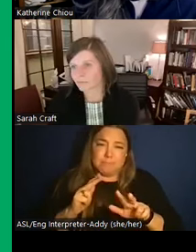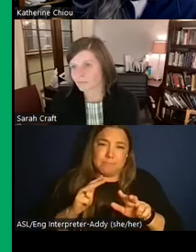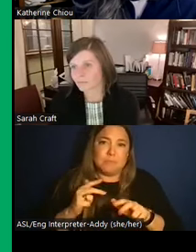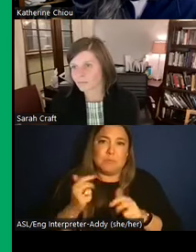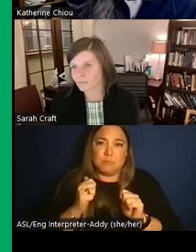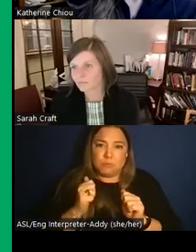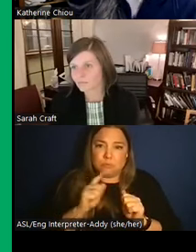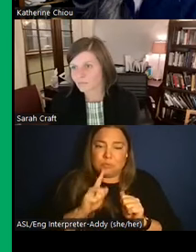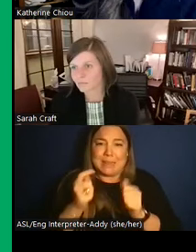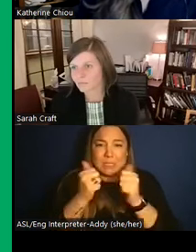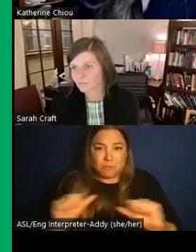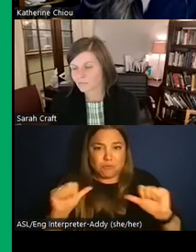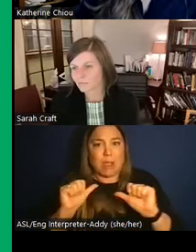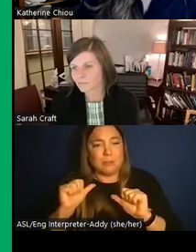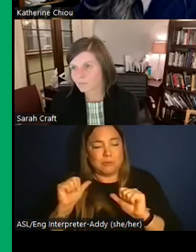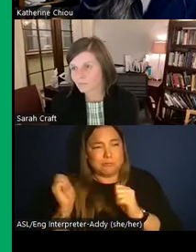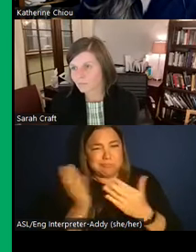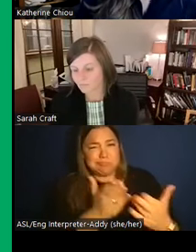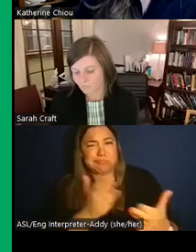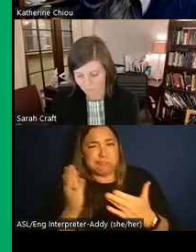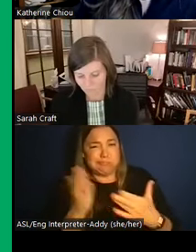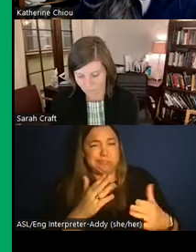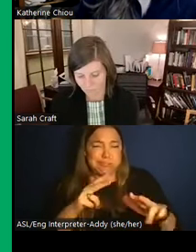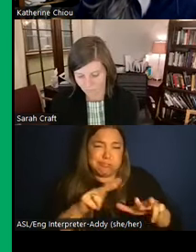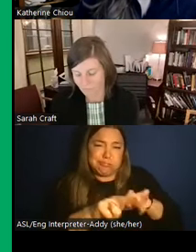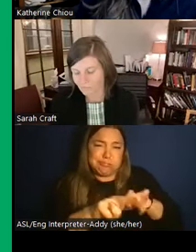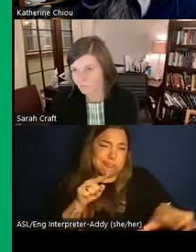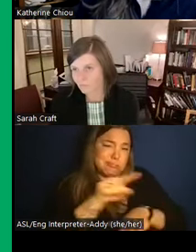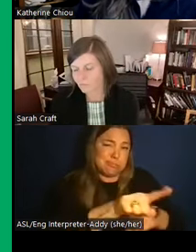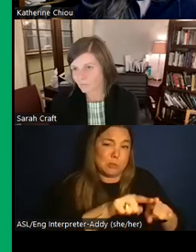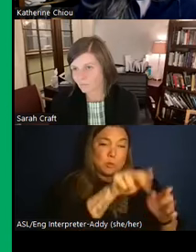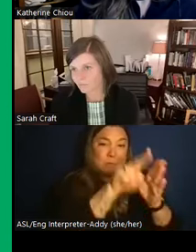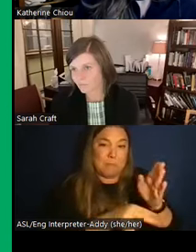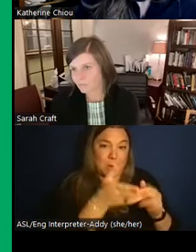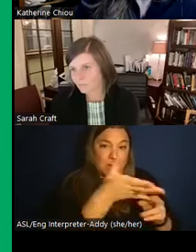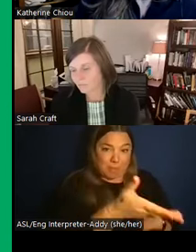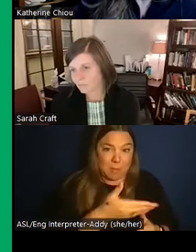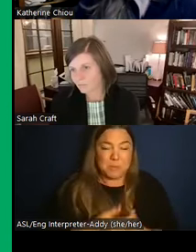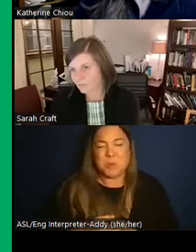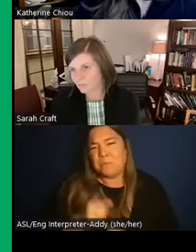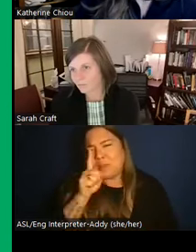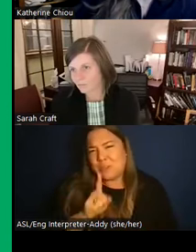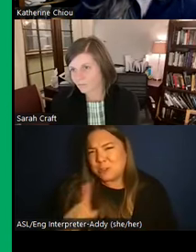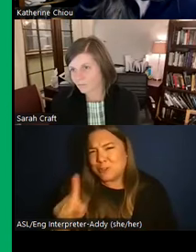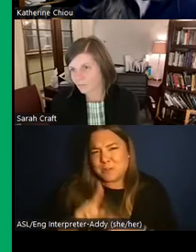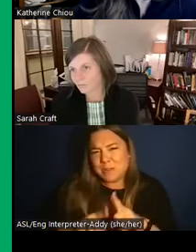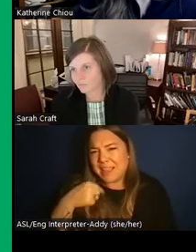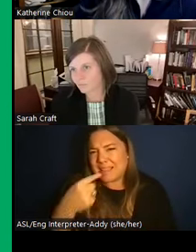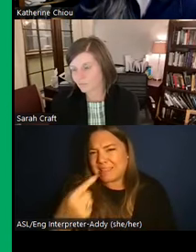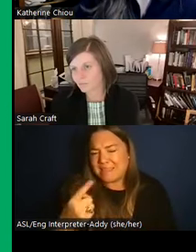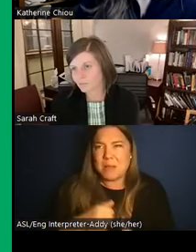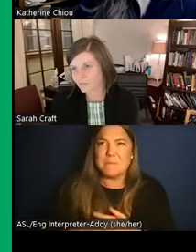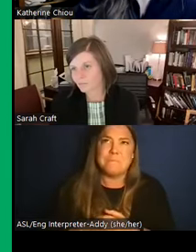there. So I can't say for sure, but in terms of like where items were moving in terms of ingredients,